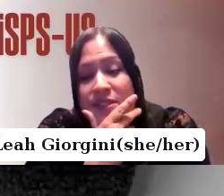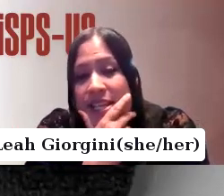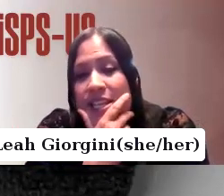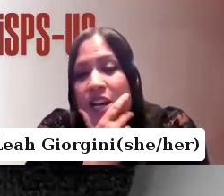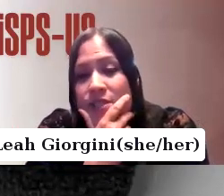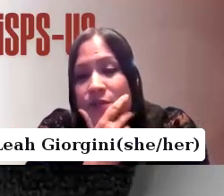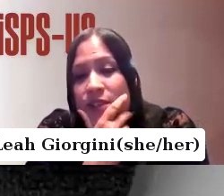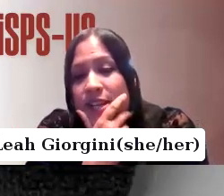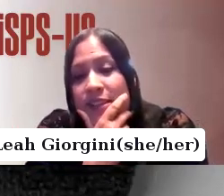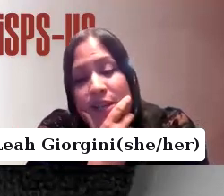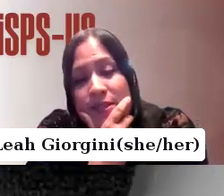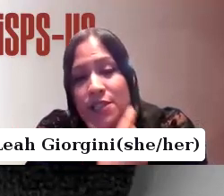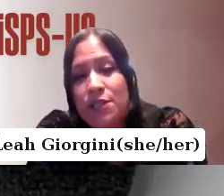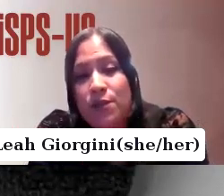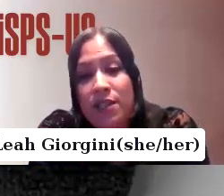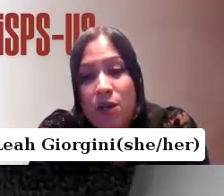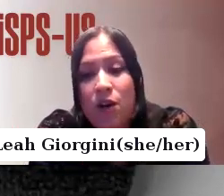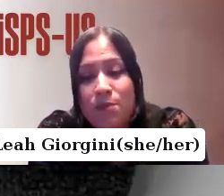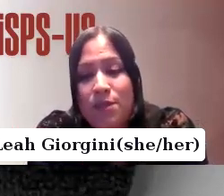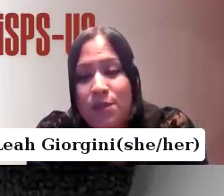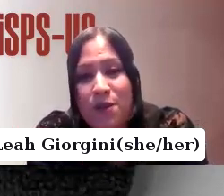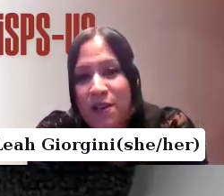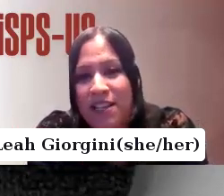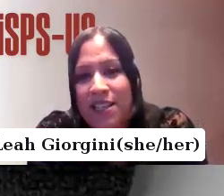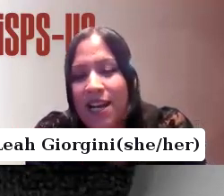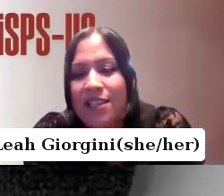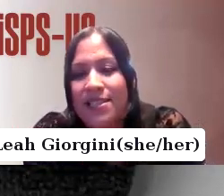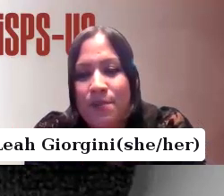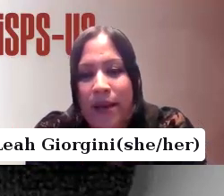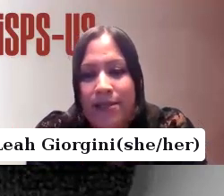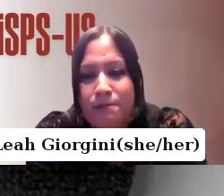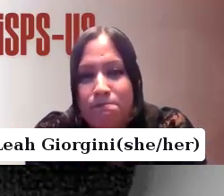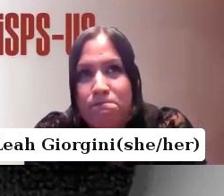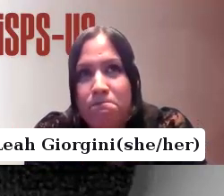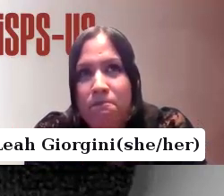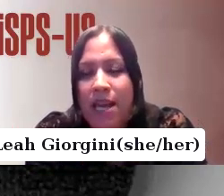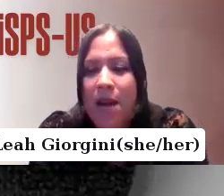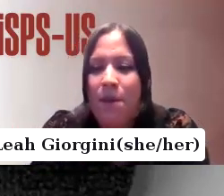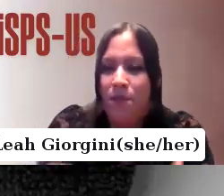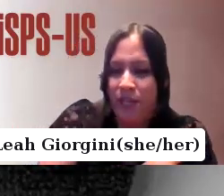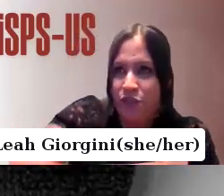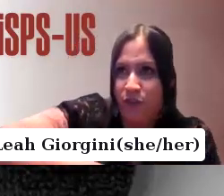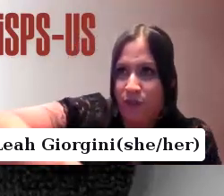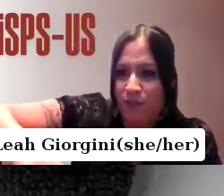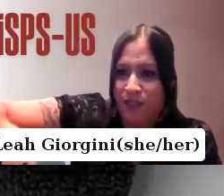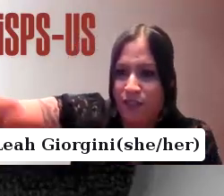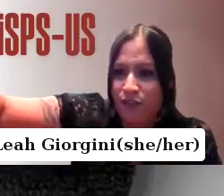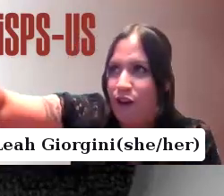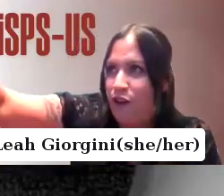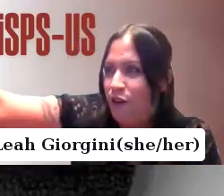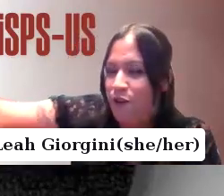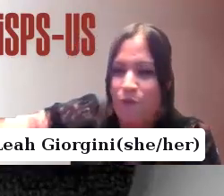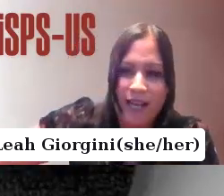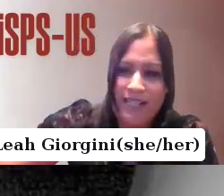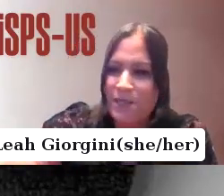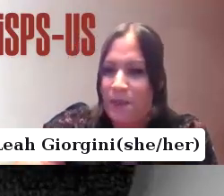17 I was involuntarily committed to an adult hospital there weren't any adolescent beds and I remember being driven up this